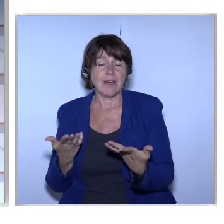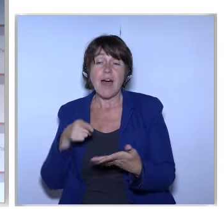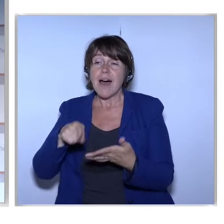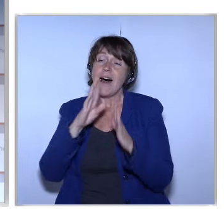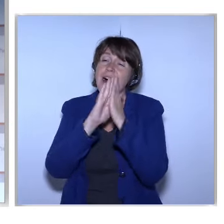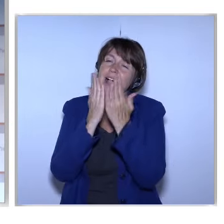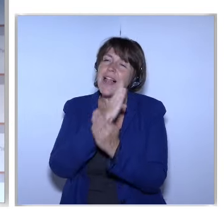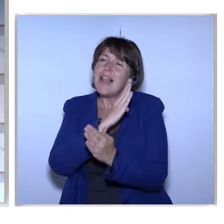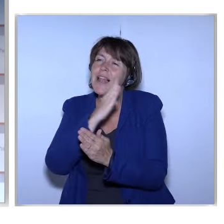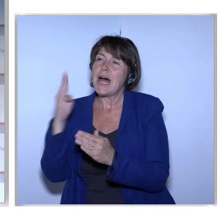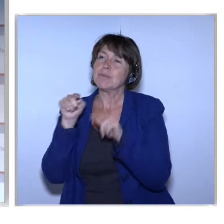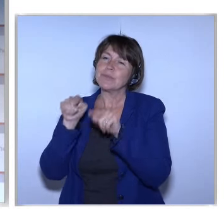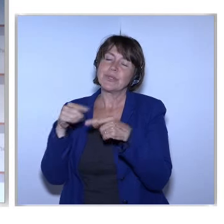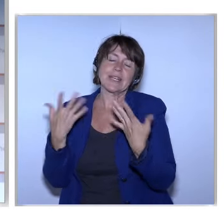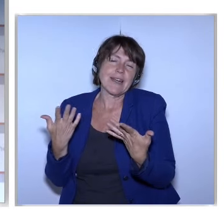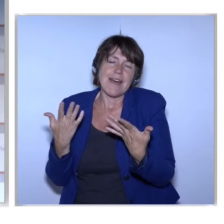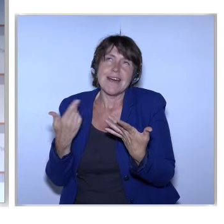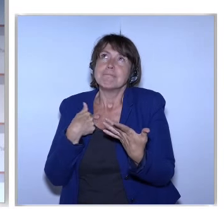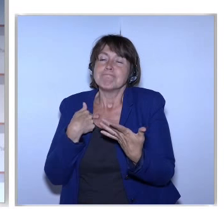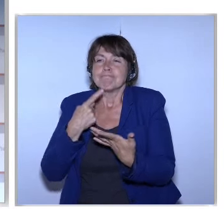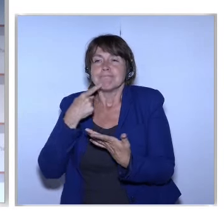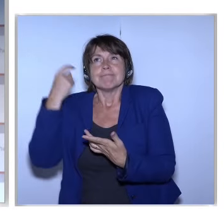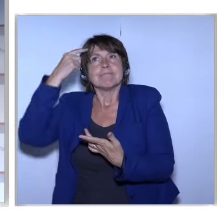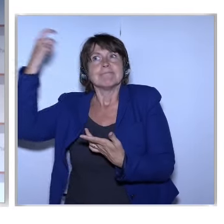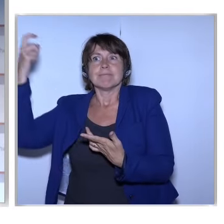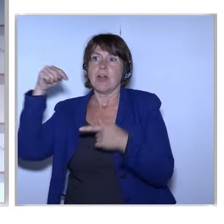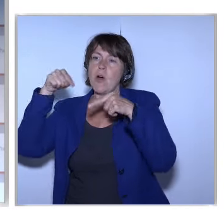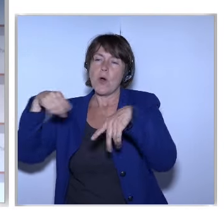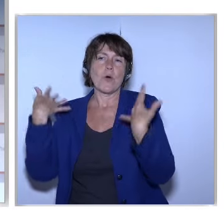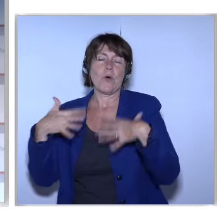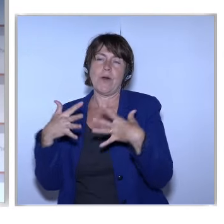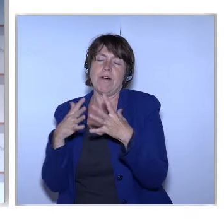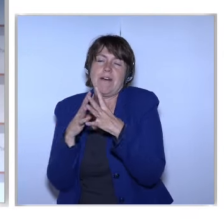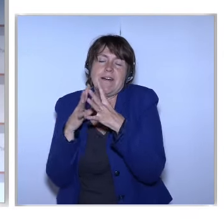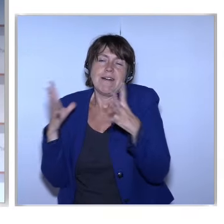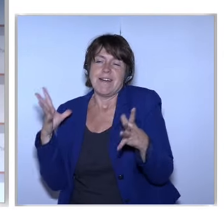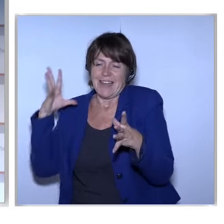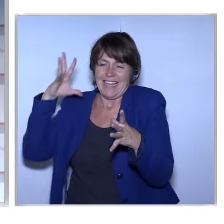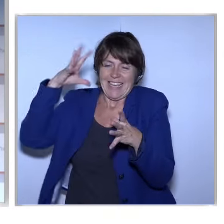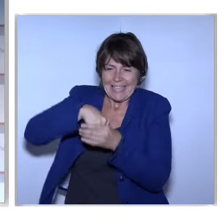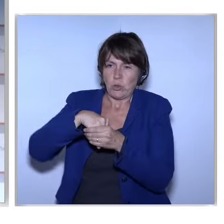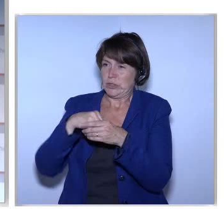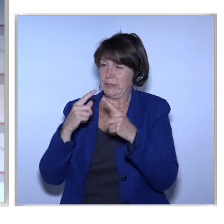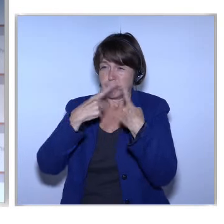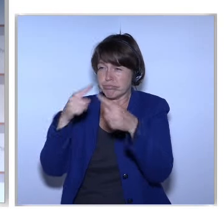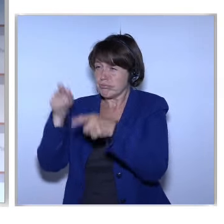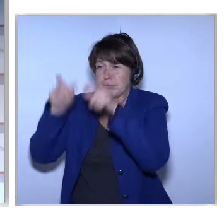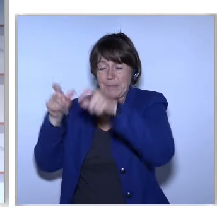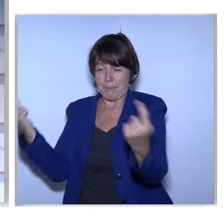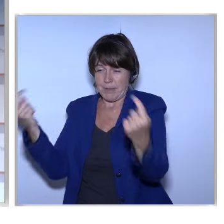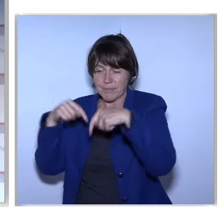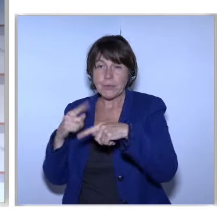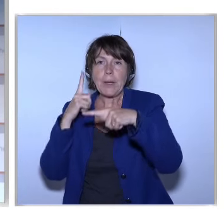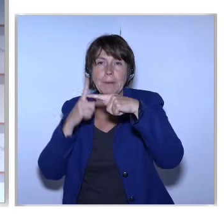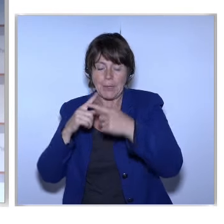I Would Say Anywhere That Is More Inclusive That Is More Intimate And